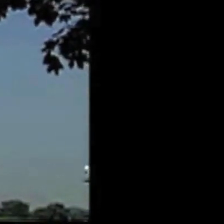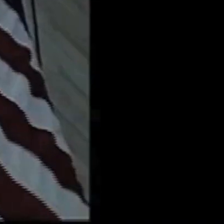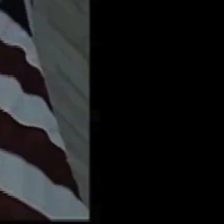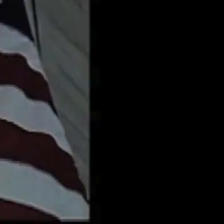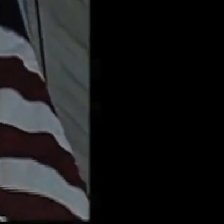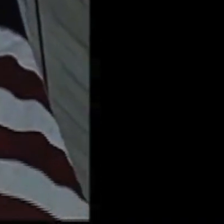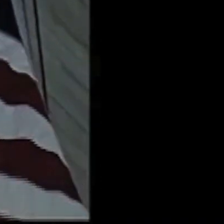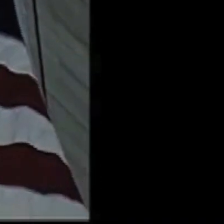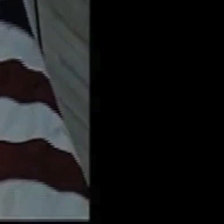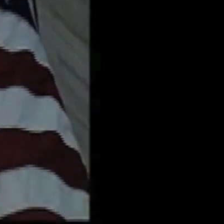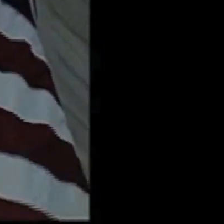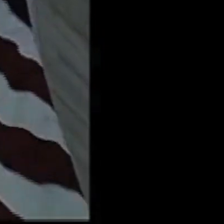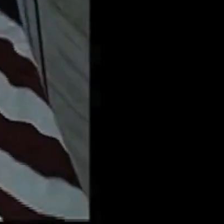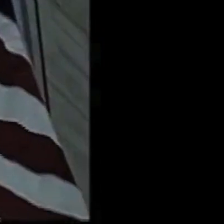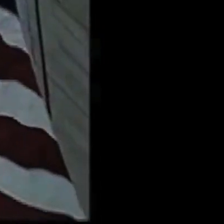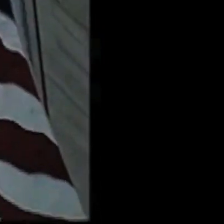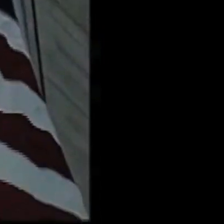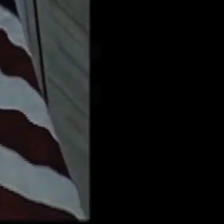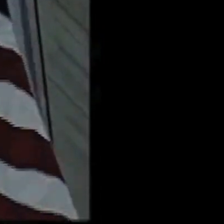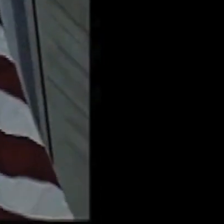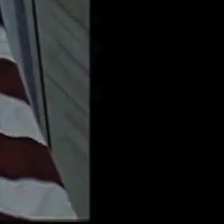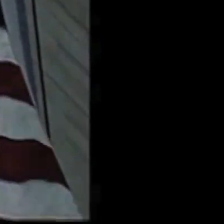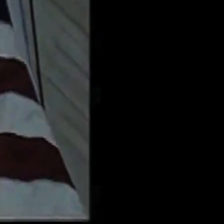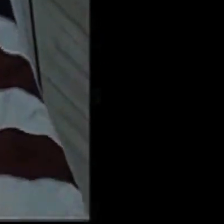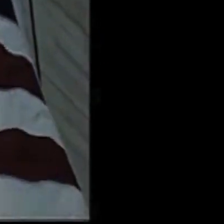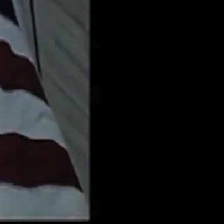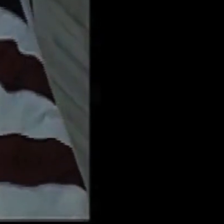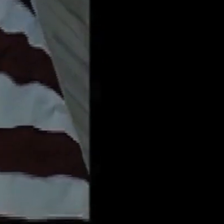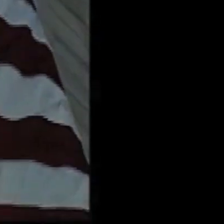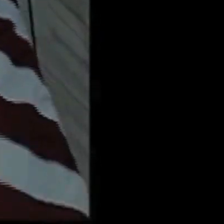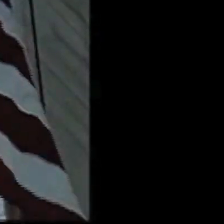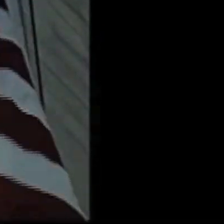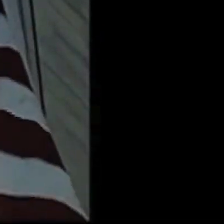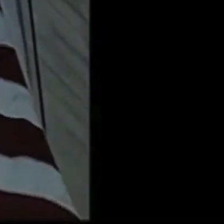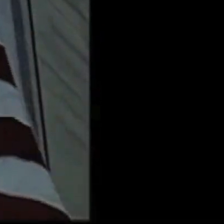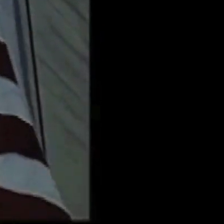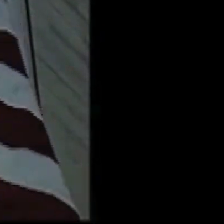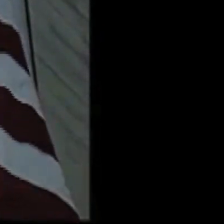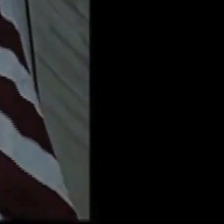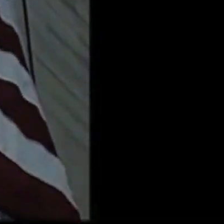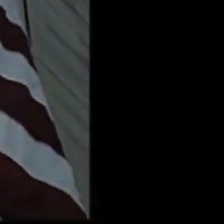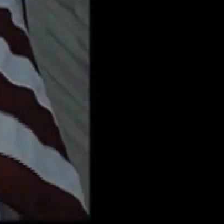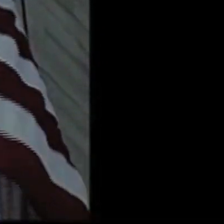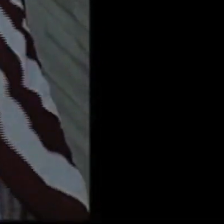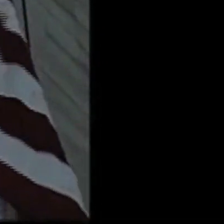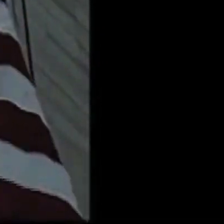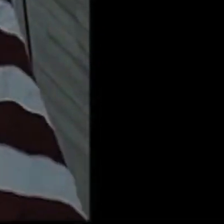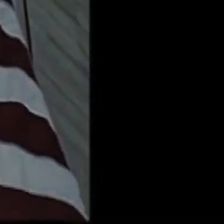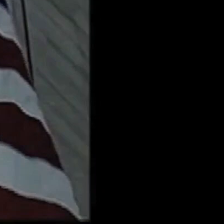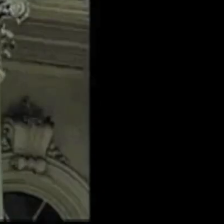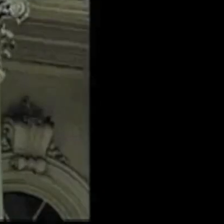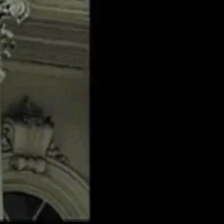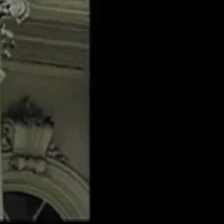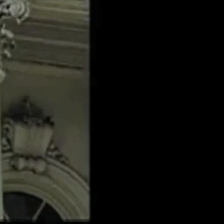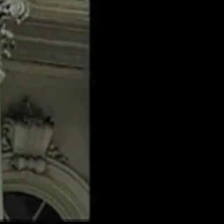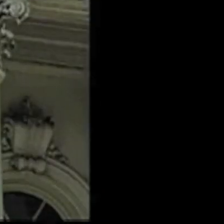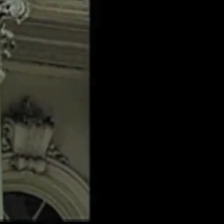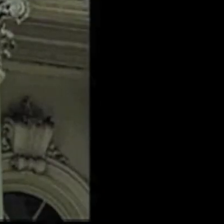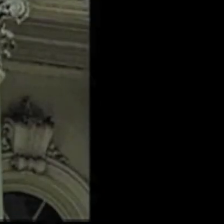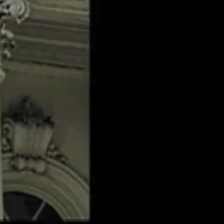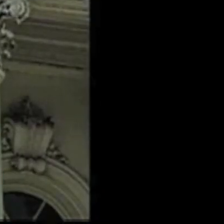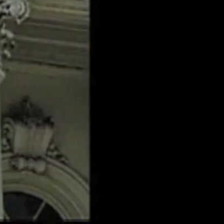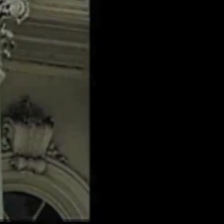I pledge allegiance to the flag of the United States of America. And to the republic for which it stands,